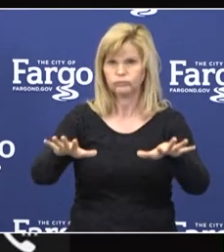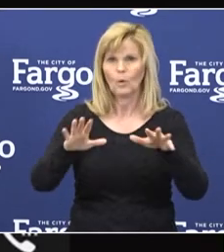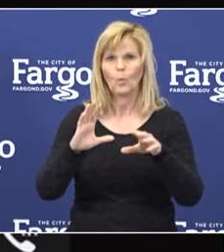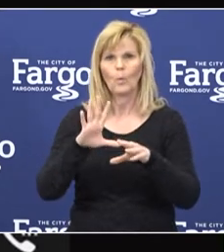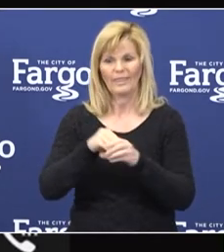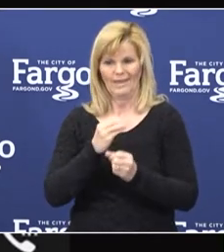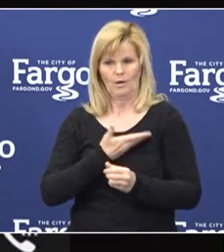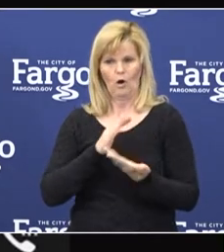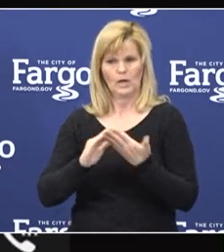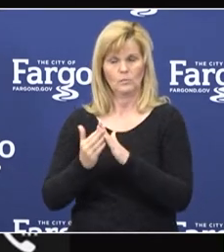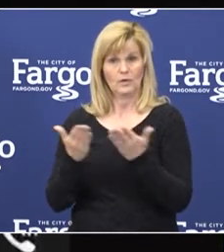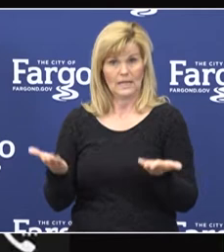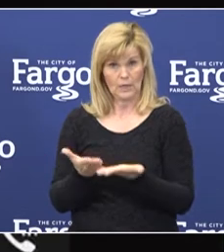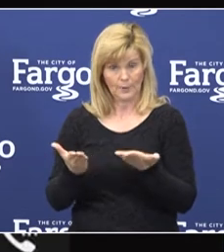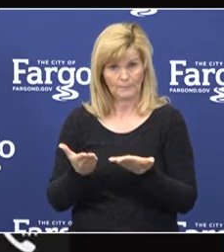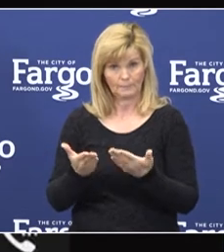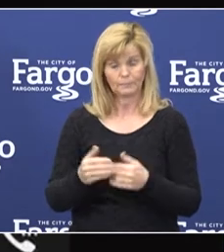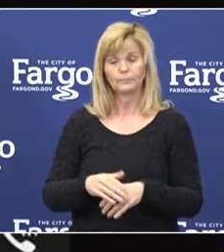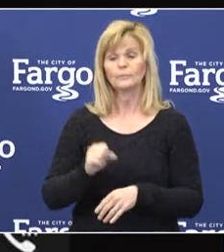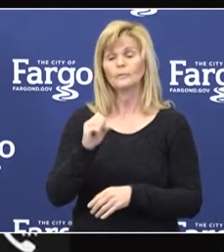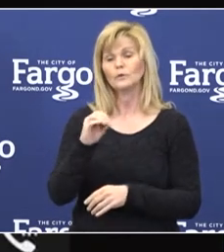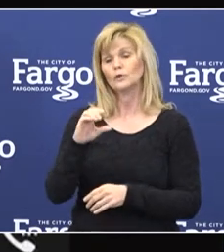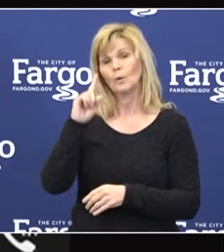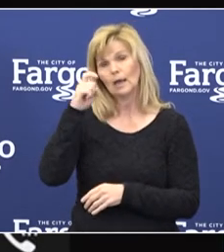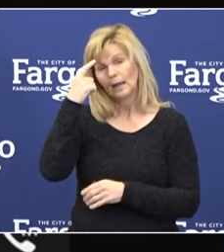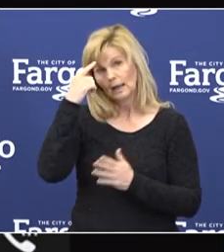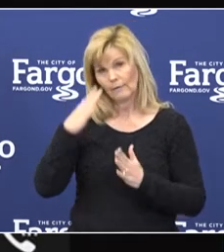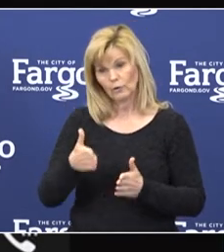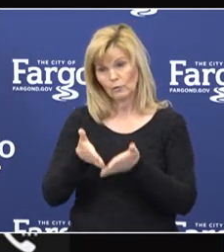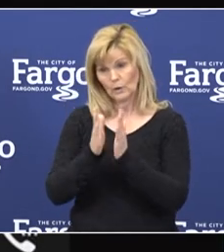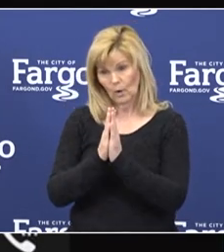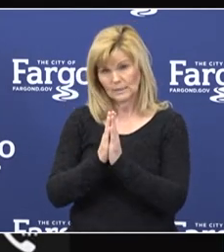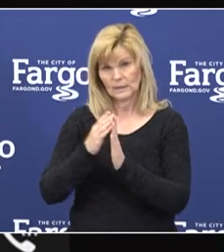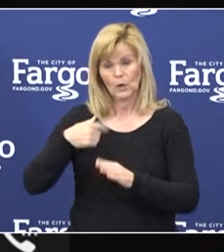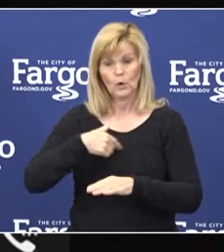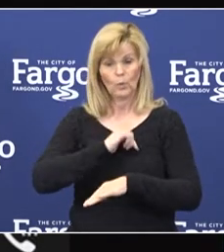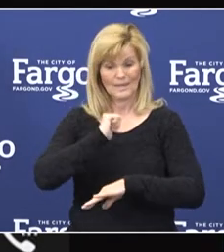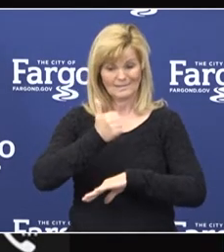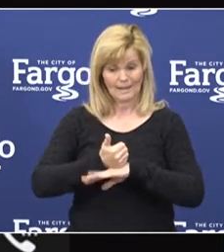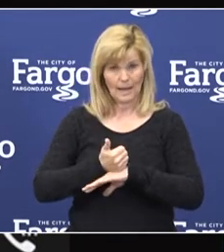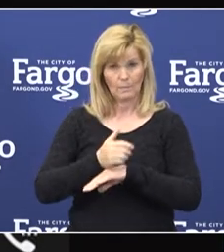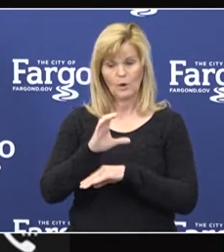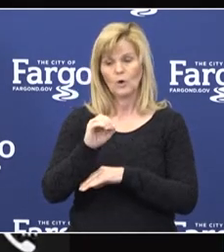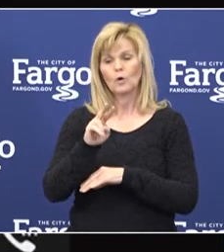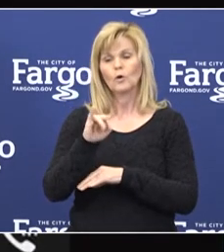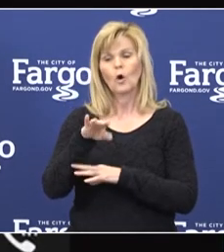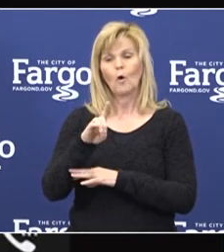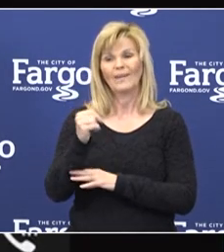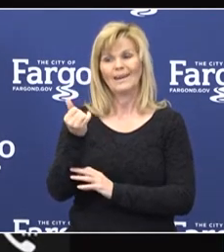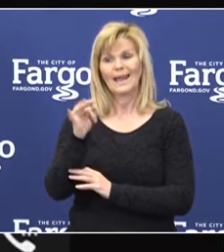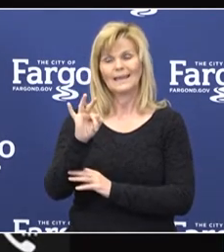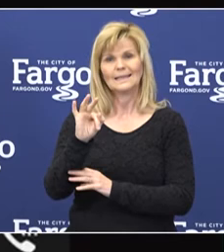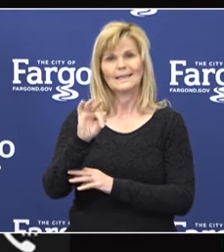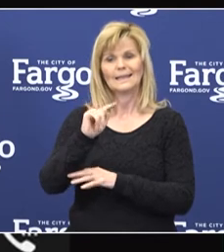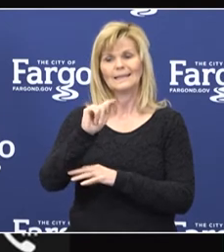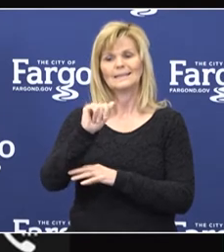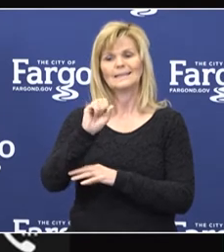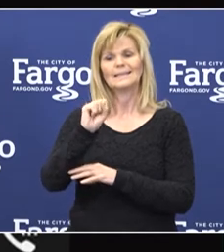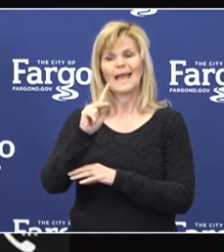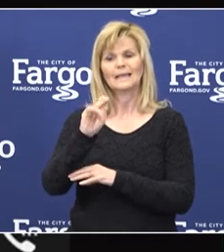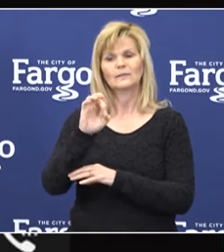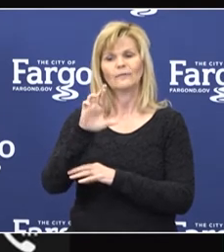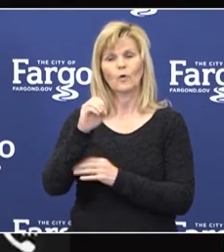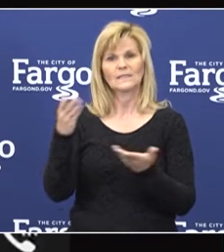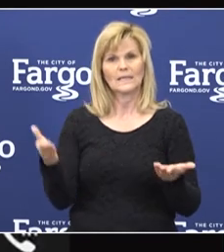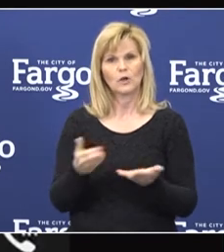our community. In response to this, Governor Bergen requested the creation of the Red River Valley COVID-19 Task Force. The overarching